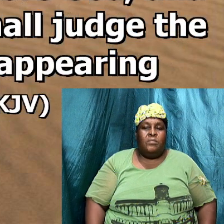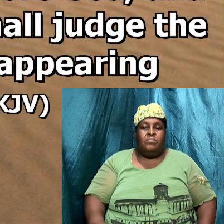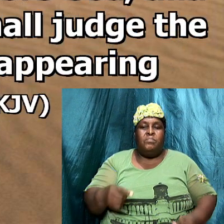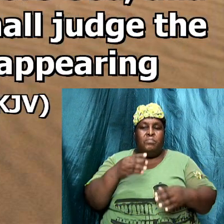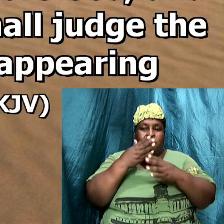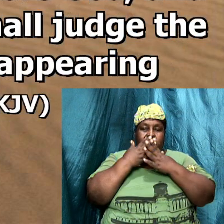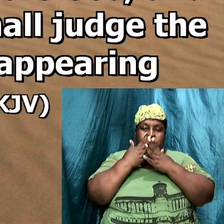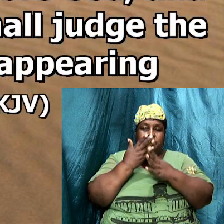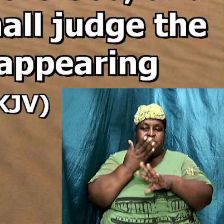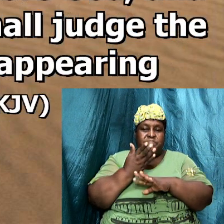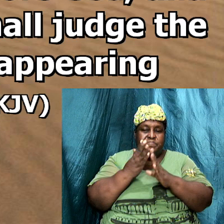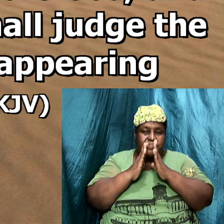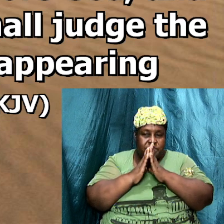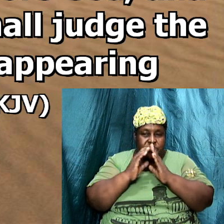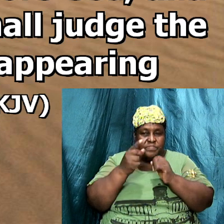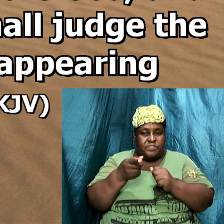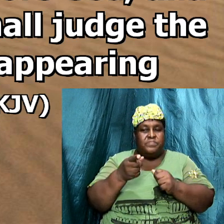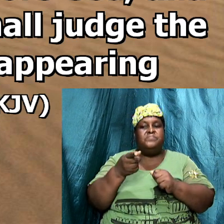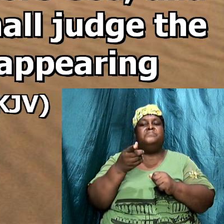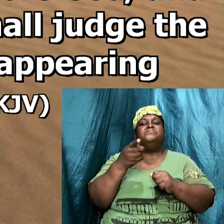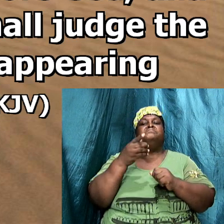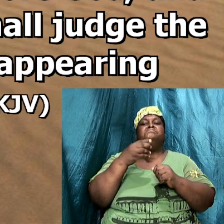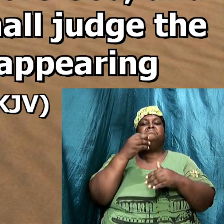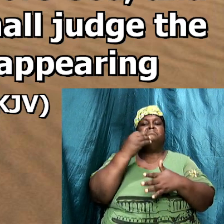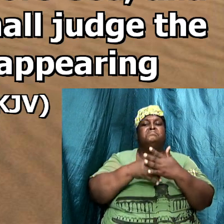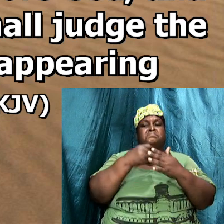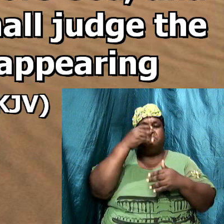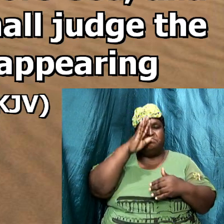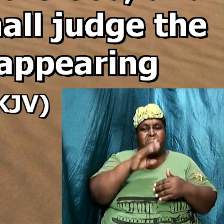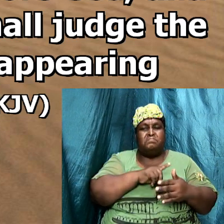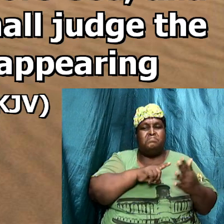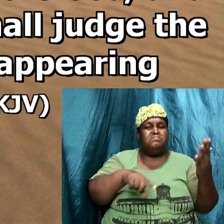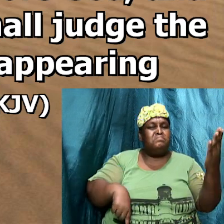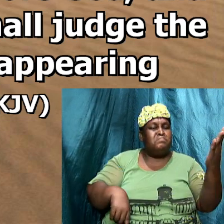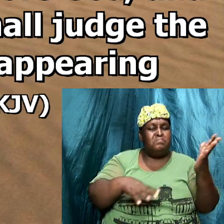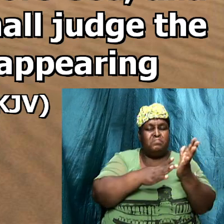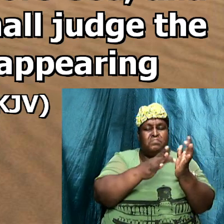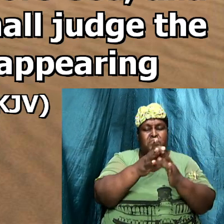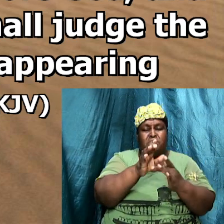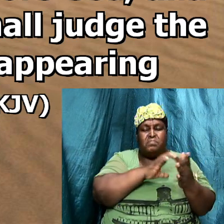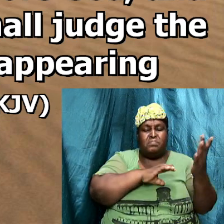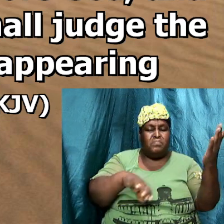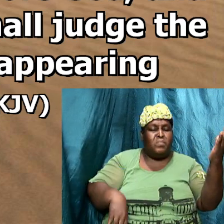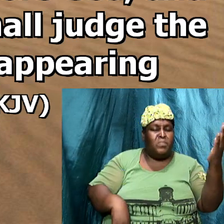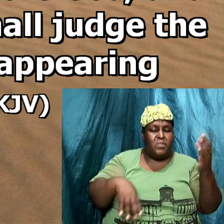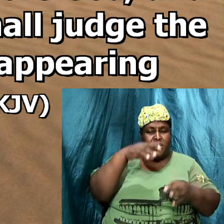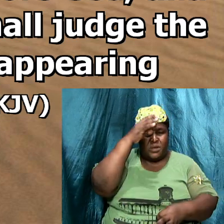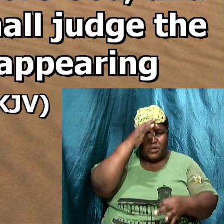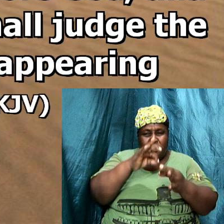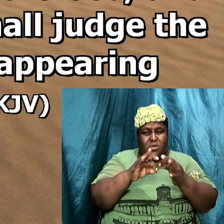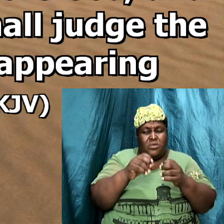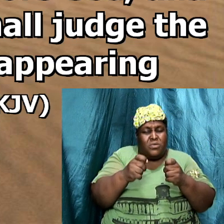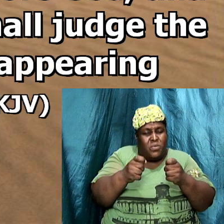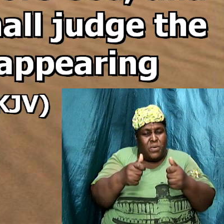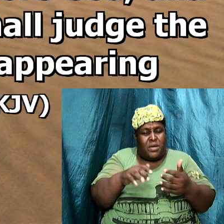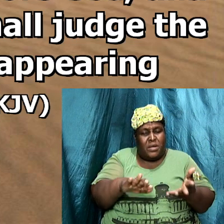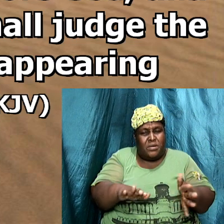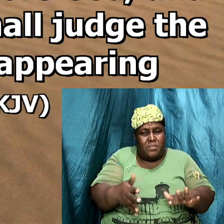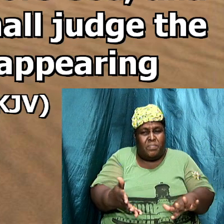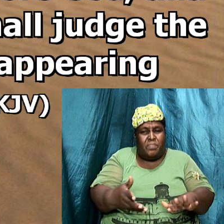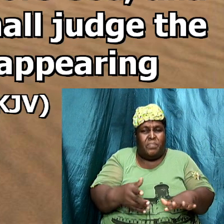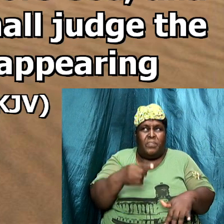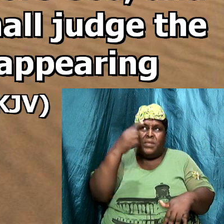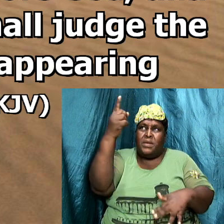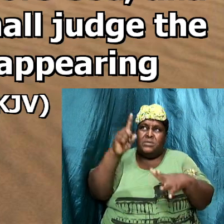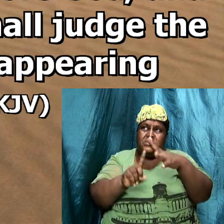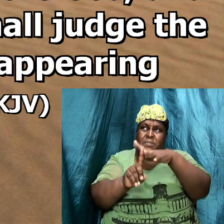thee, therefore, before God and the Lord Jesus Christ, who shall judge the quick and the dead at his appearing